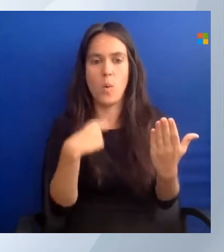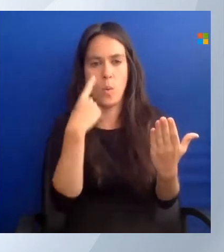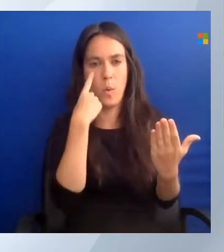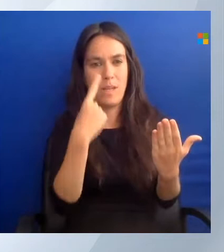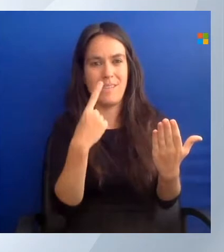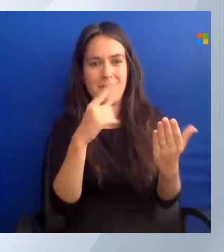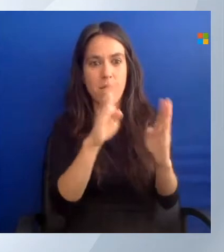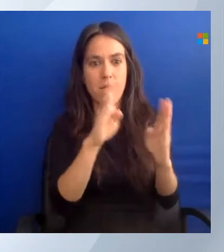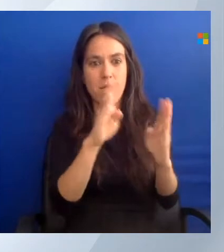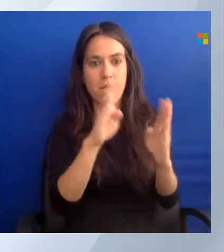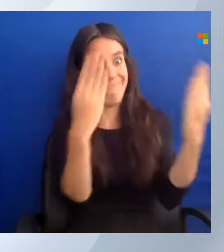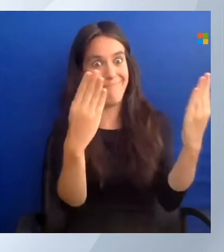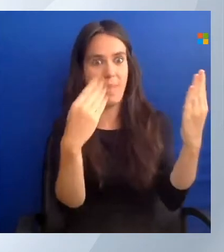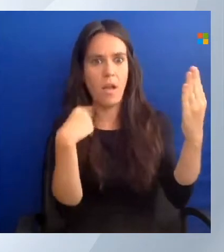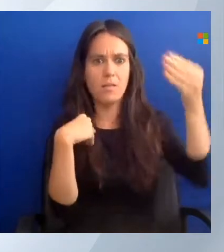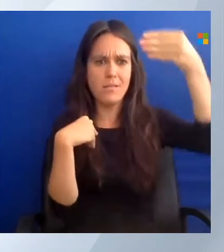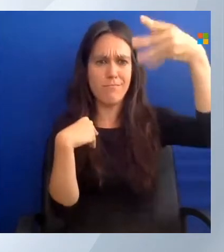folders.